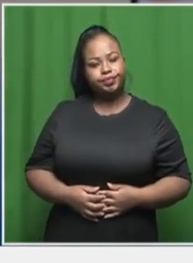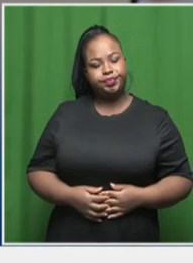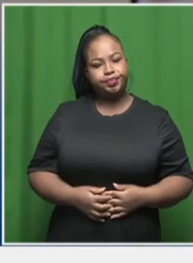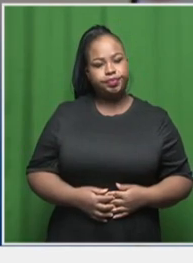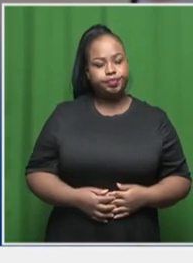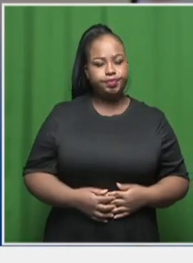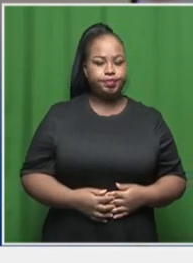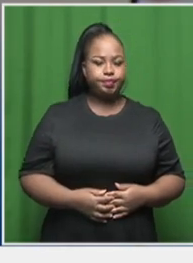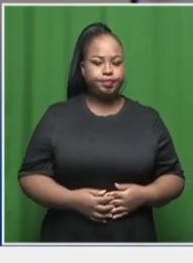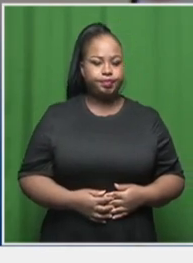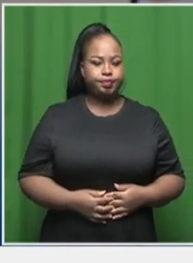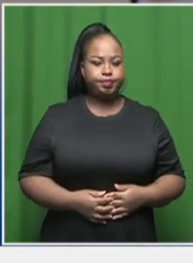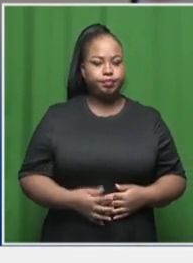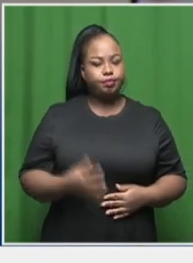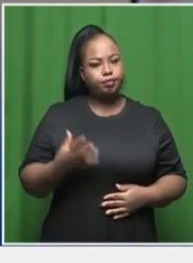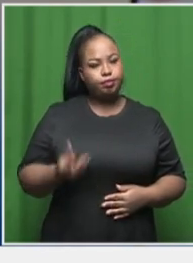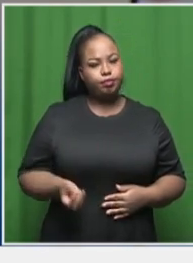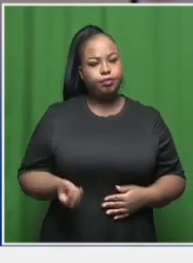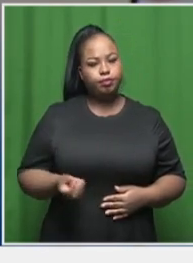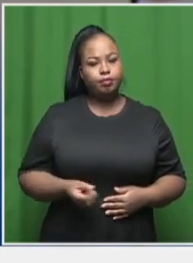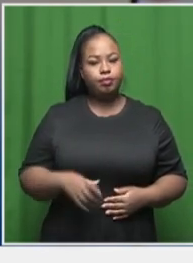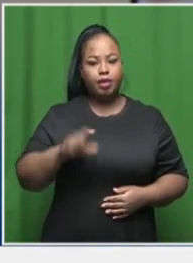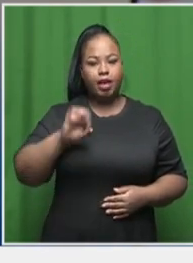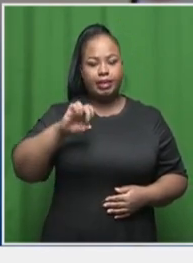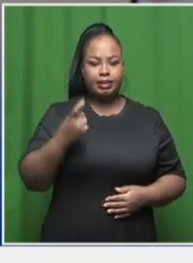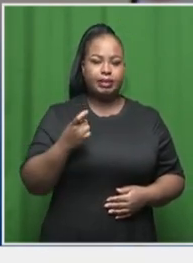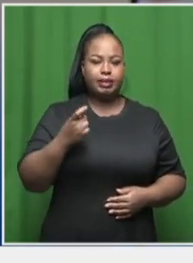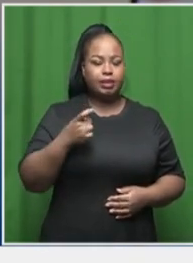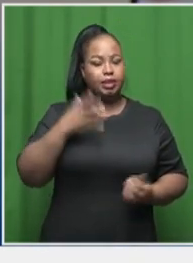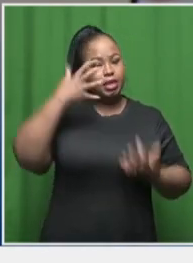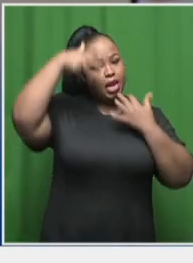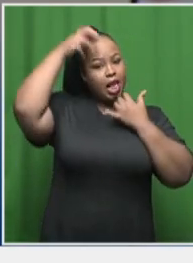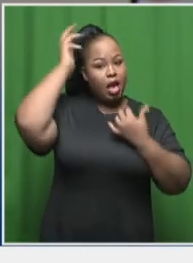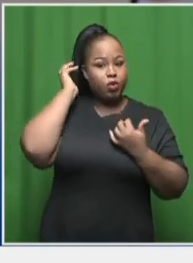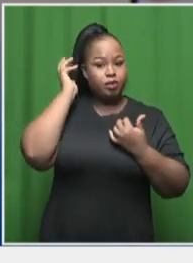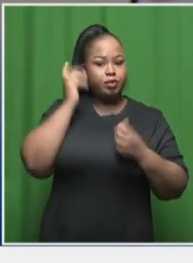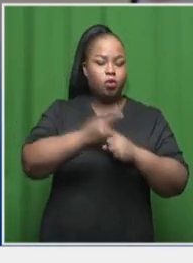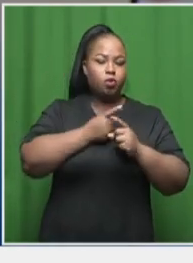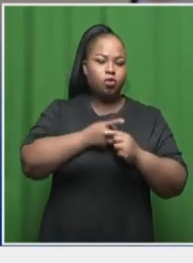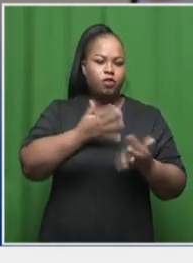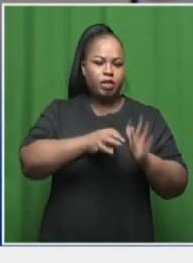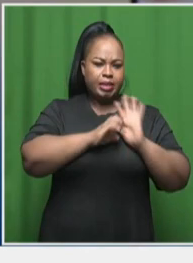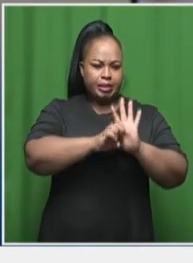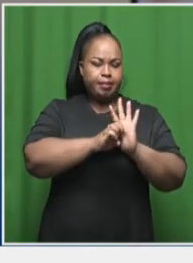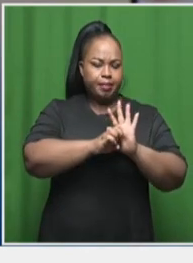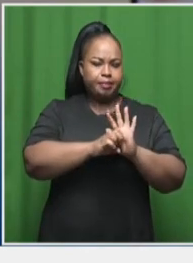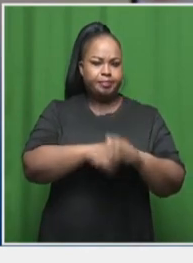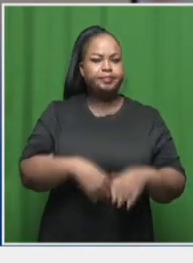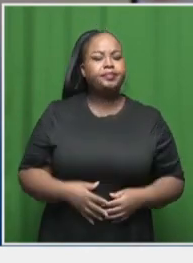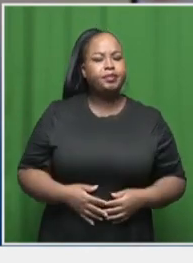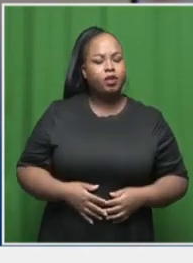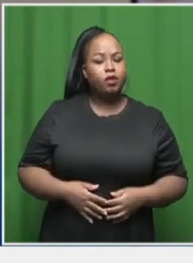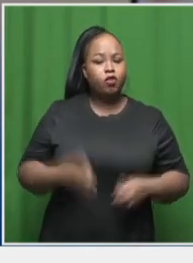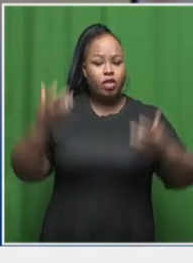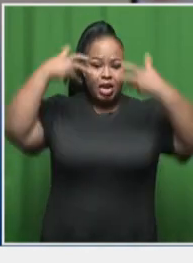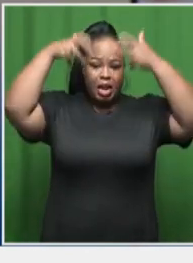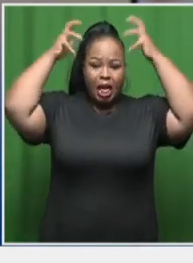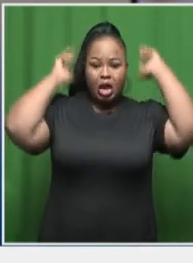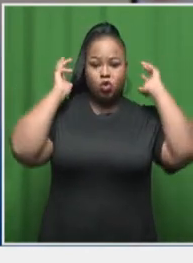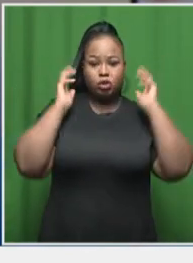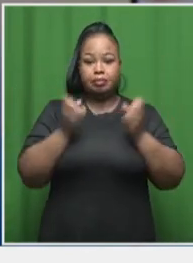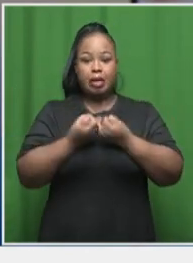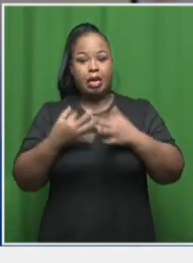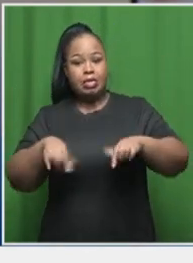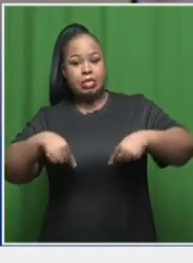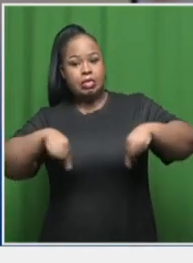got, you've got, um, Alex, who's the lion. Like if I, if I can make an example of him, lions are feared,